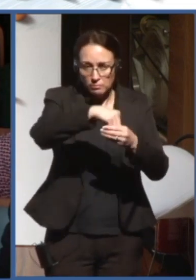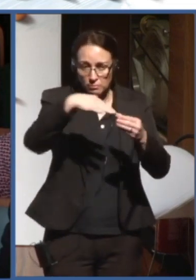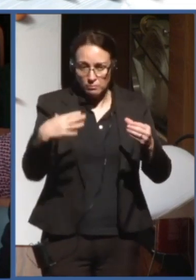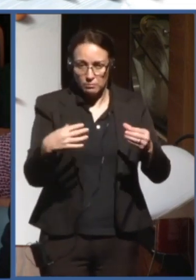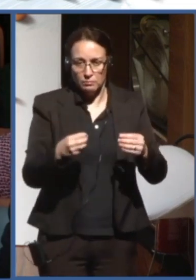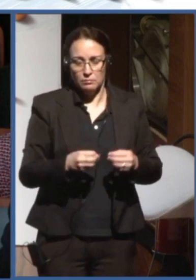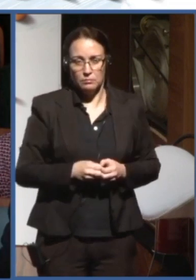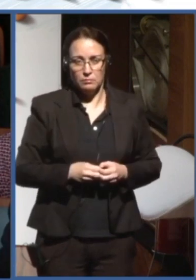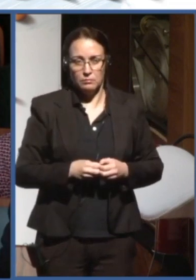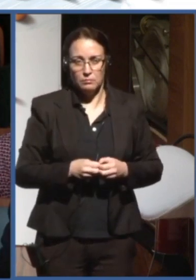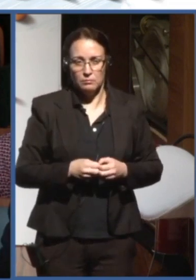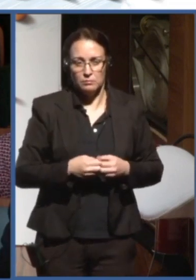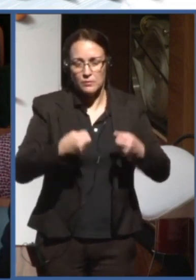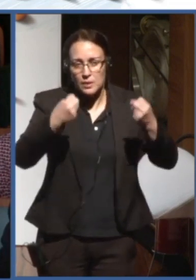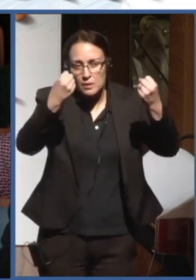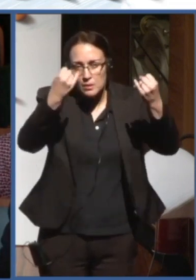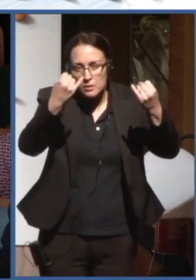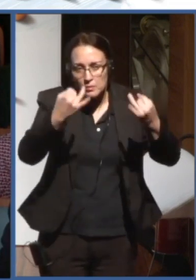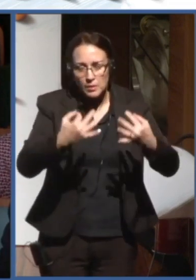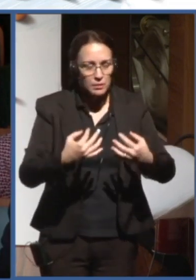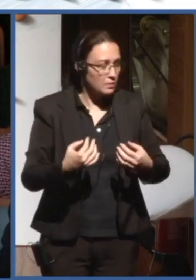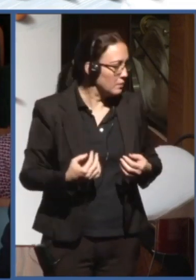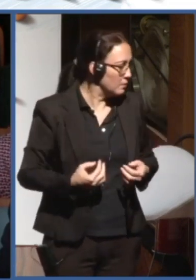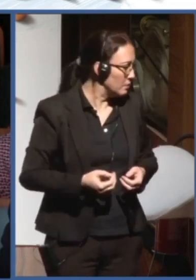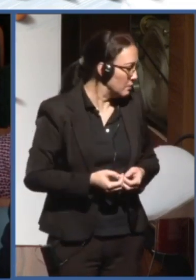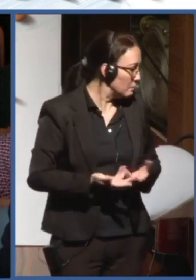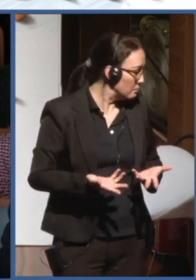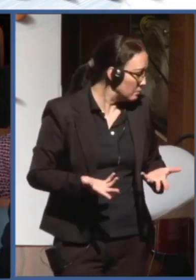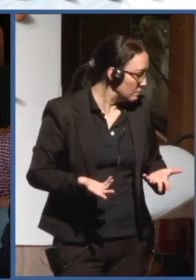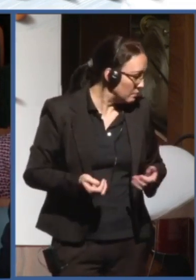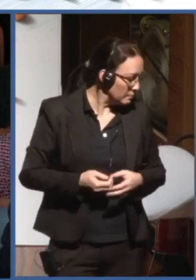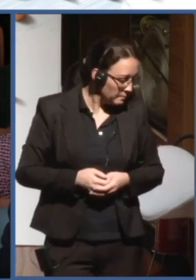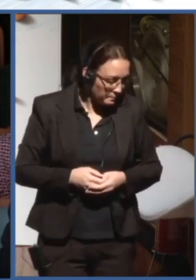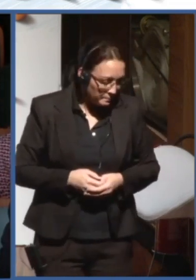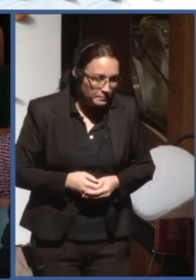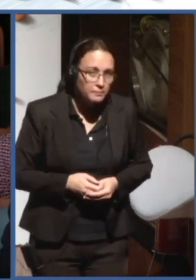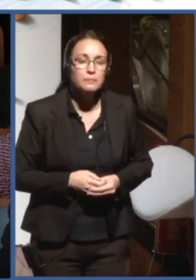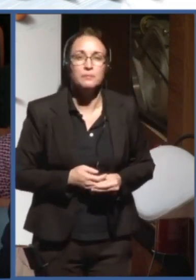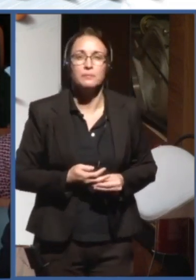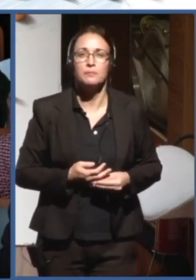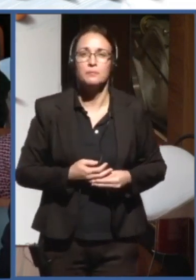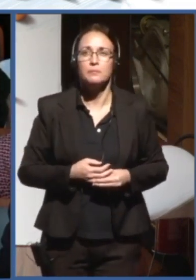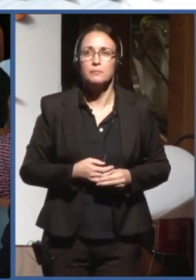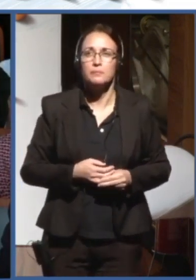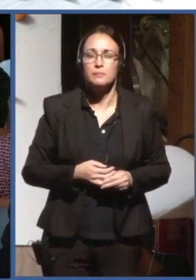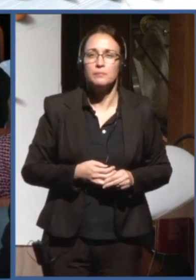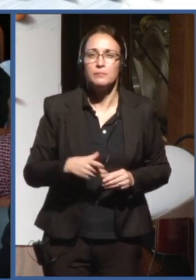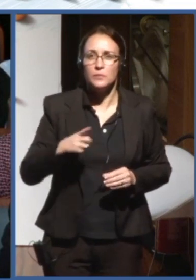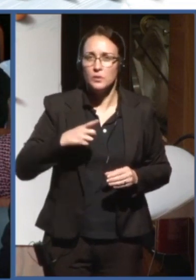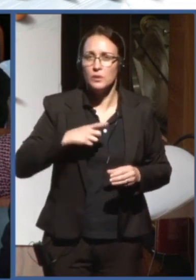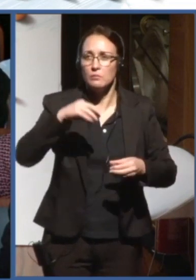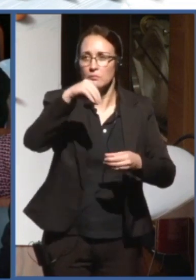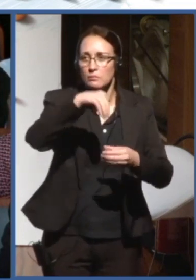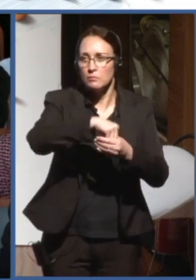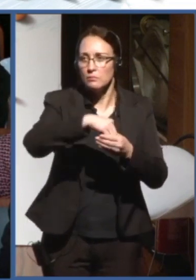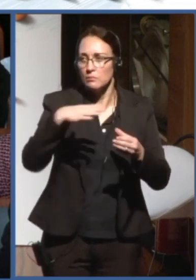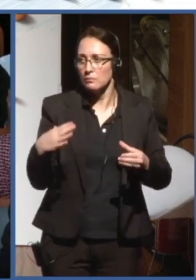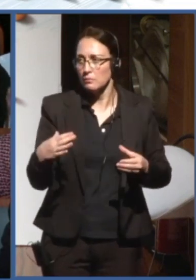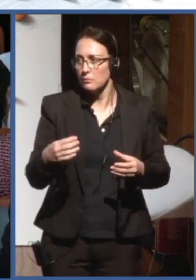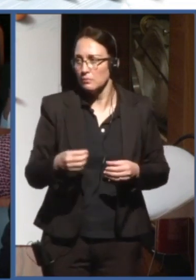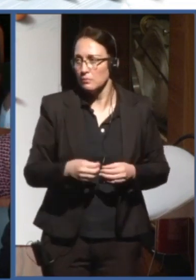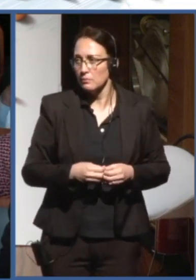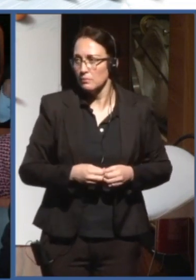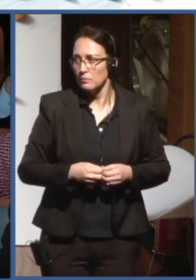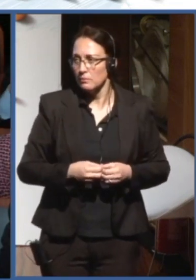let's say, and these metrics, we are already developing around 13 metrics, has a concept, and I want say, one of the metrics,